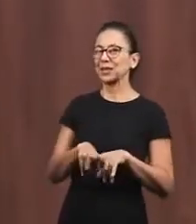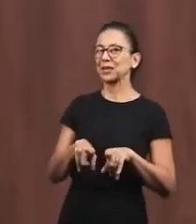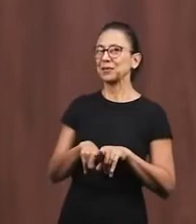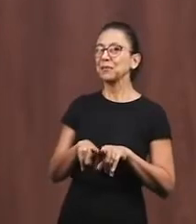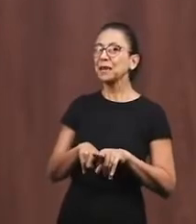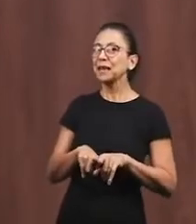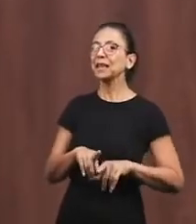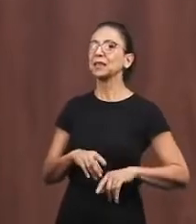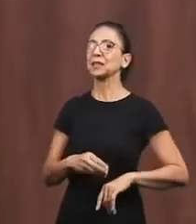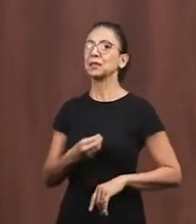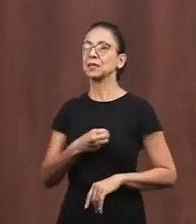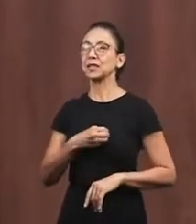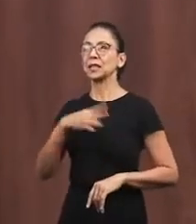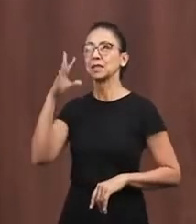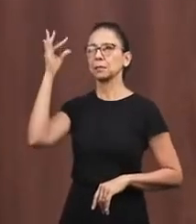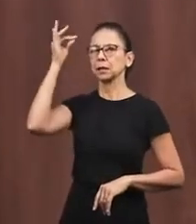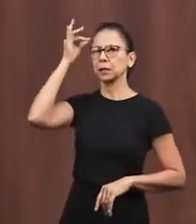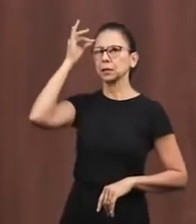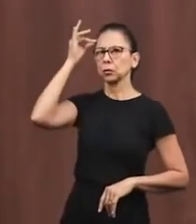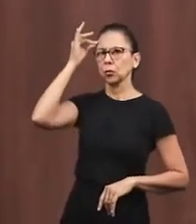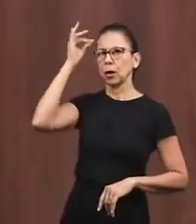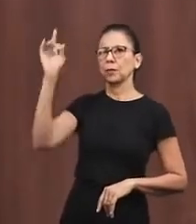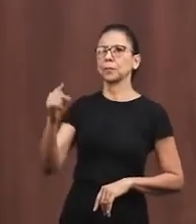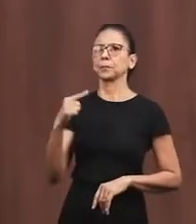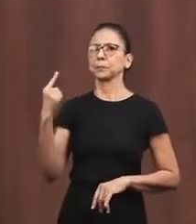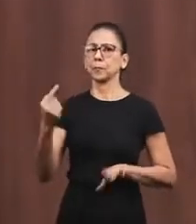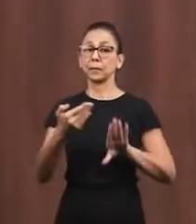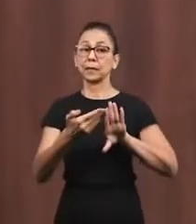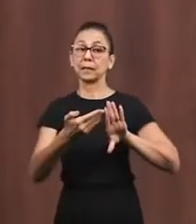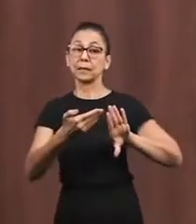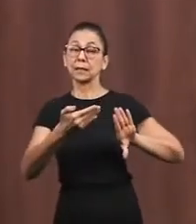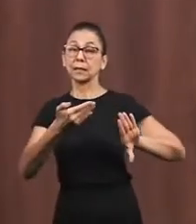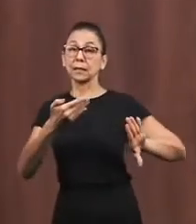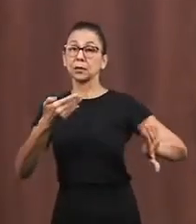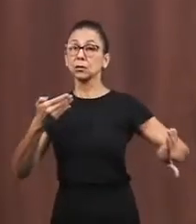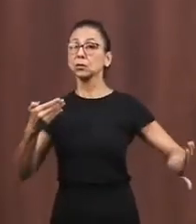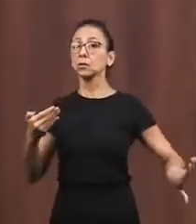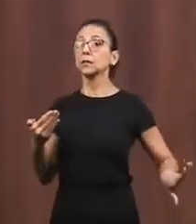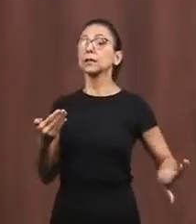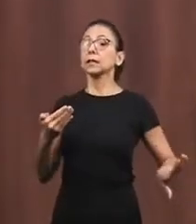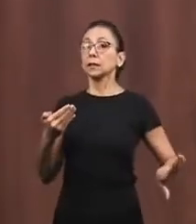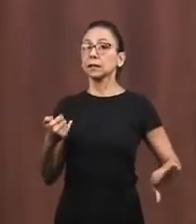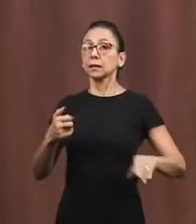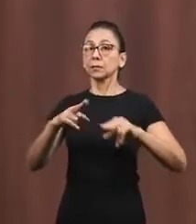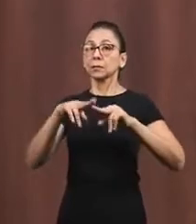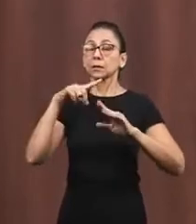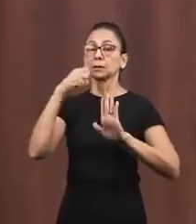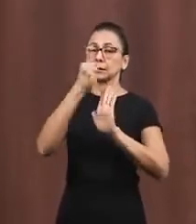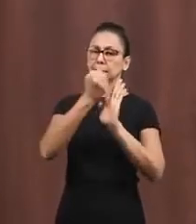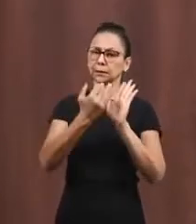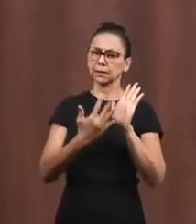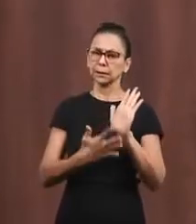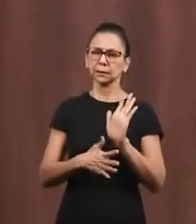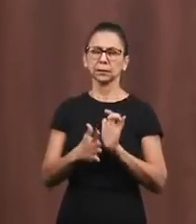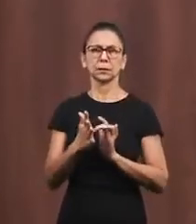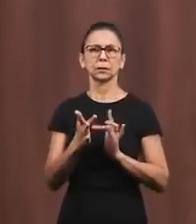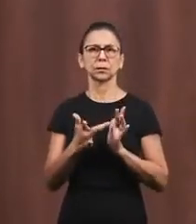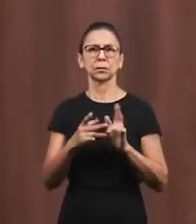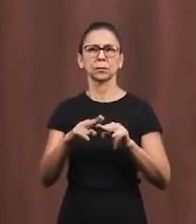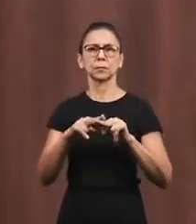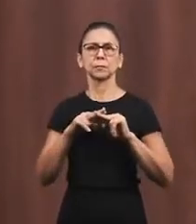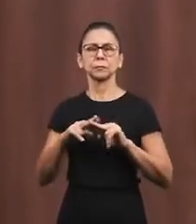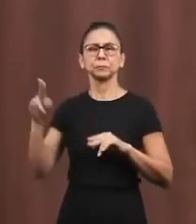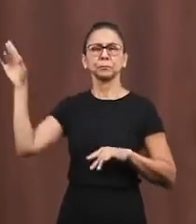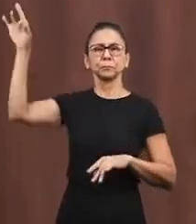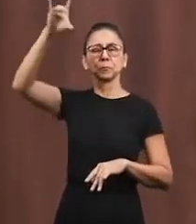we have the sanctification that is given to us through the blood of Jesus through the Holy Spirit and the word of God